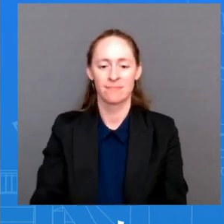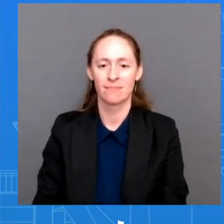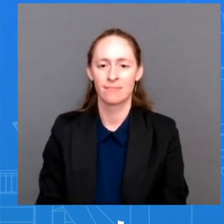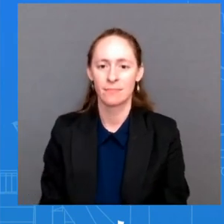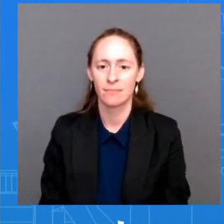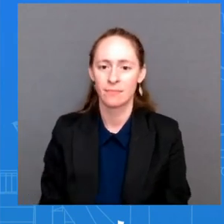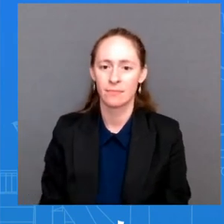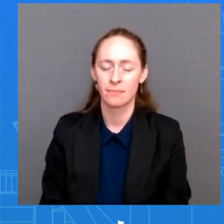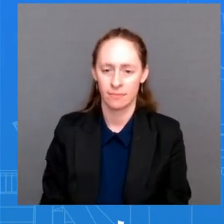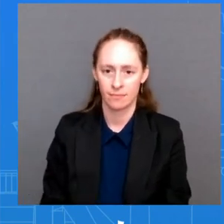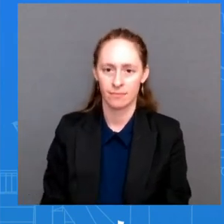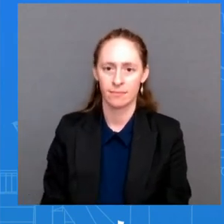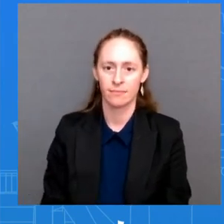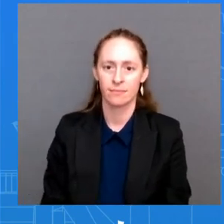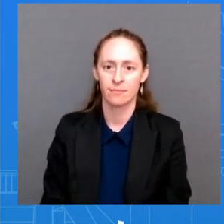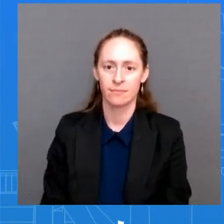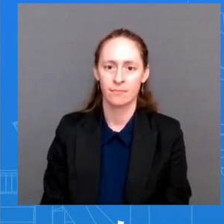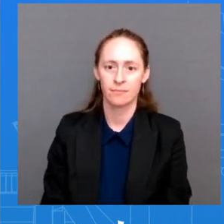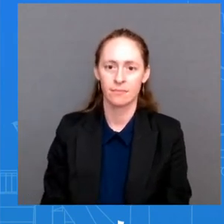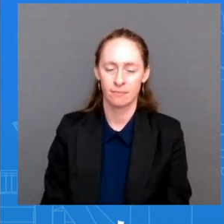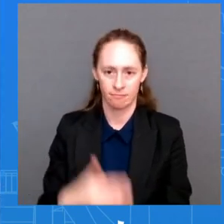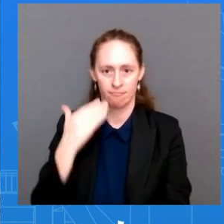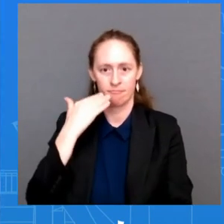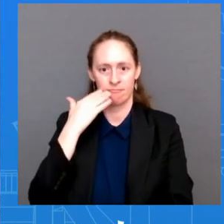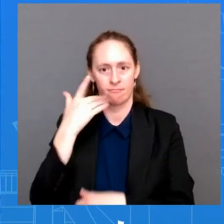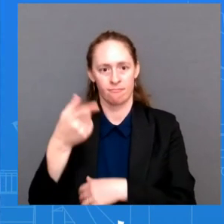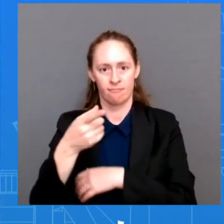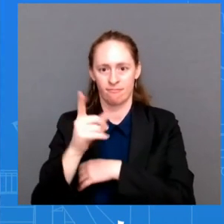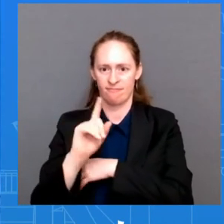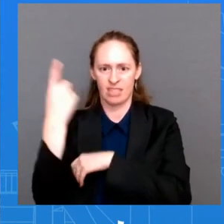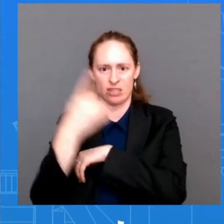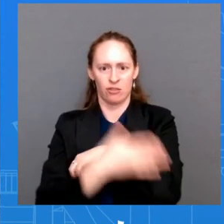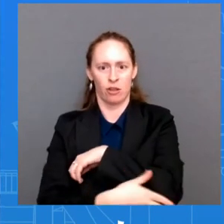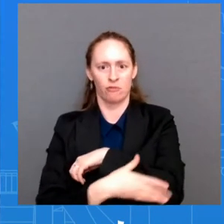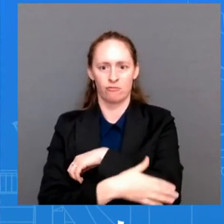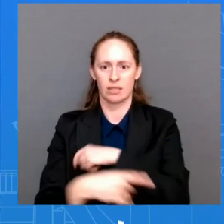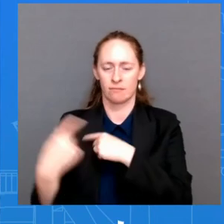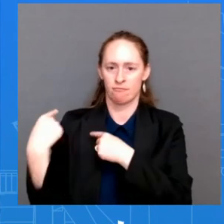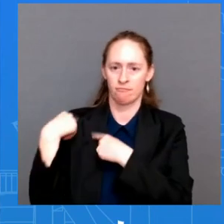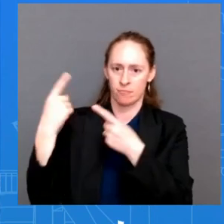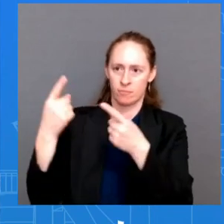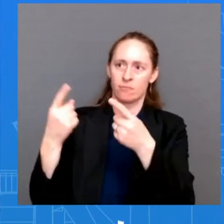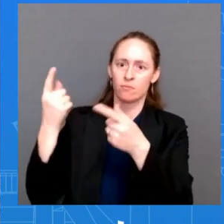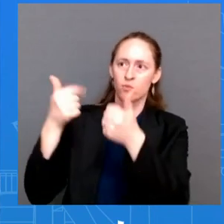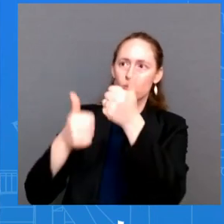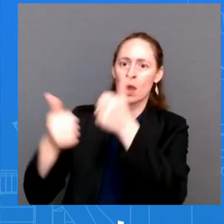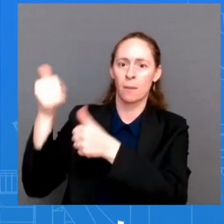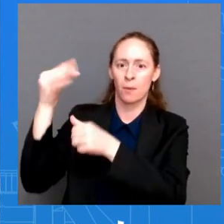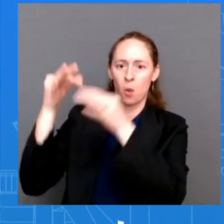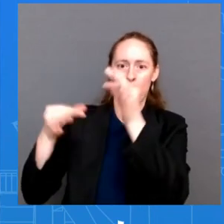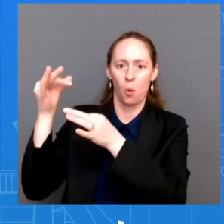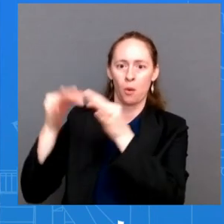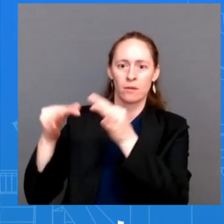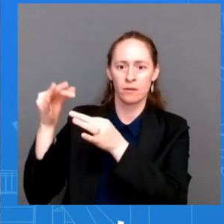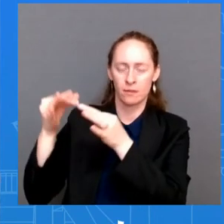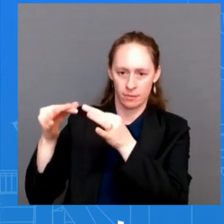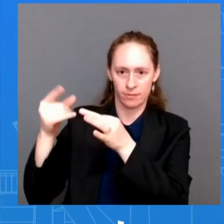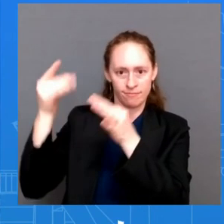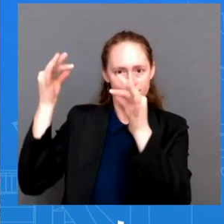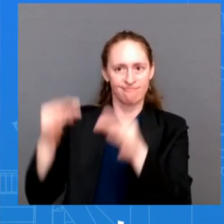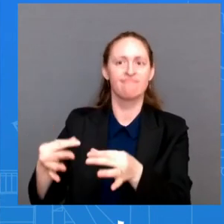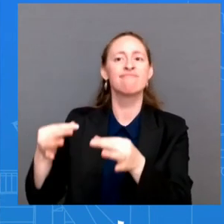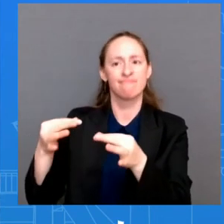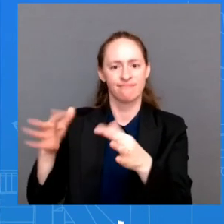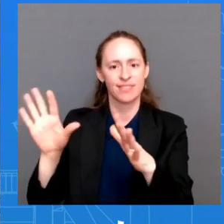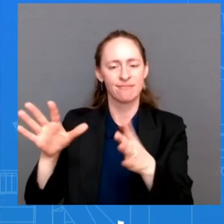country since the supreme court overturned roe v wade to have the opportunity to vote on an abortion-related ballot measure is the white house seeing this